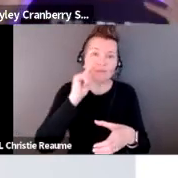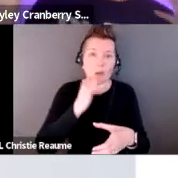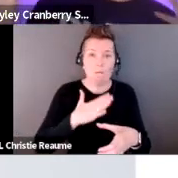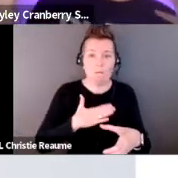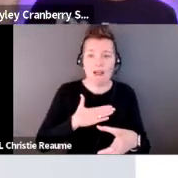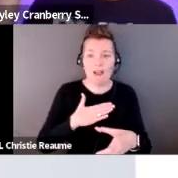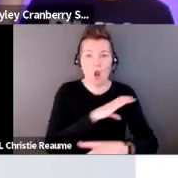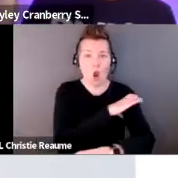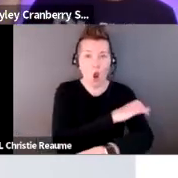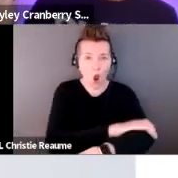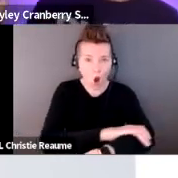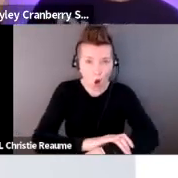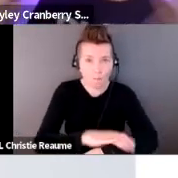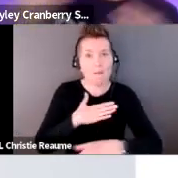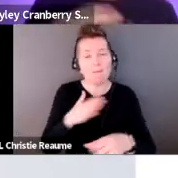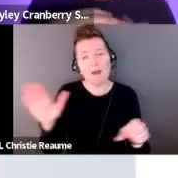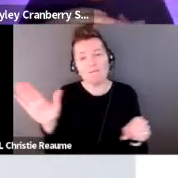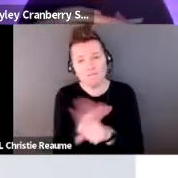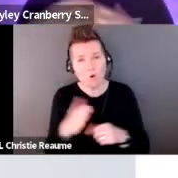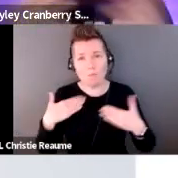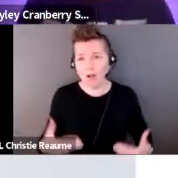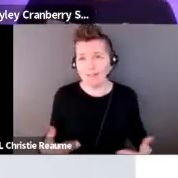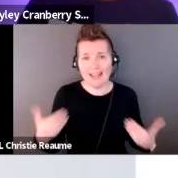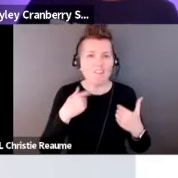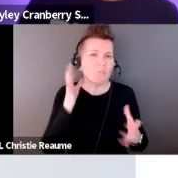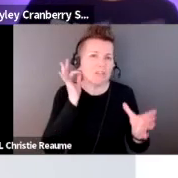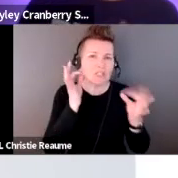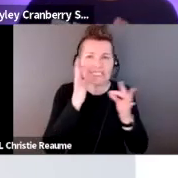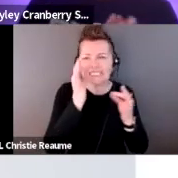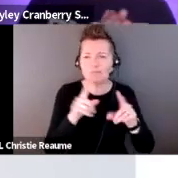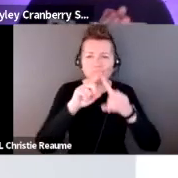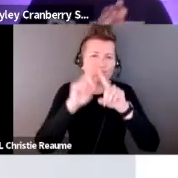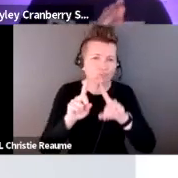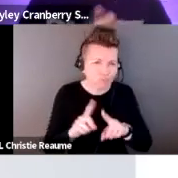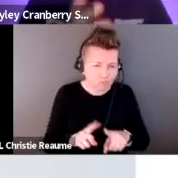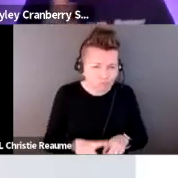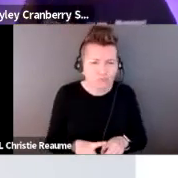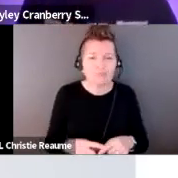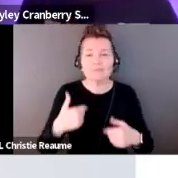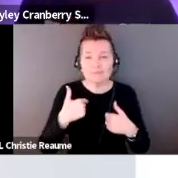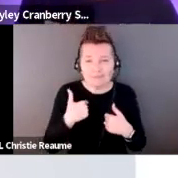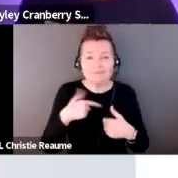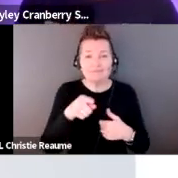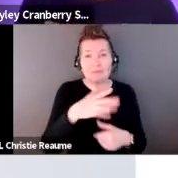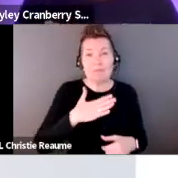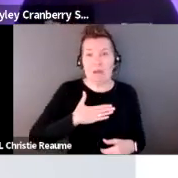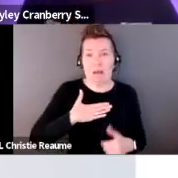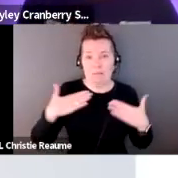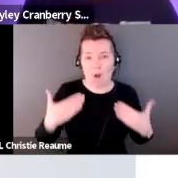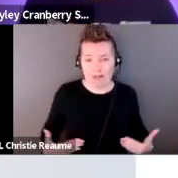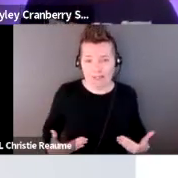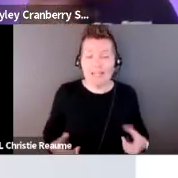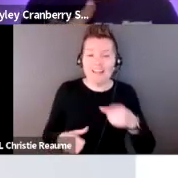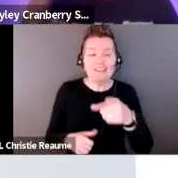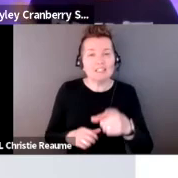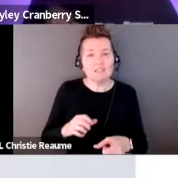that pierced in several places, getting blood drawn. This is actually an older version